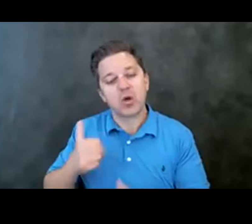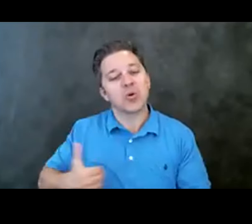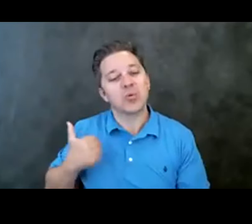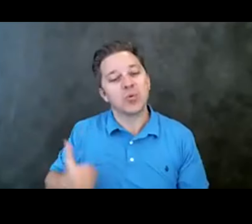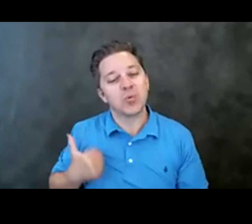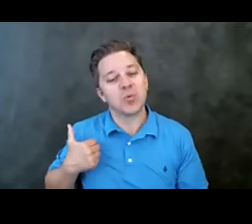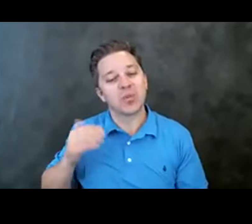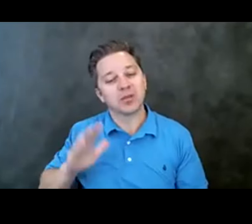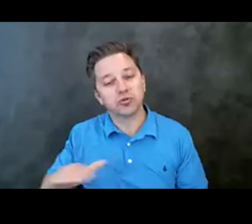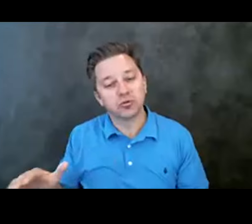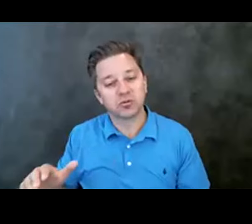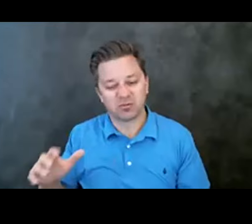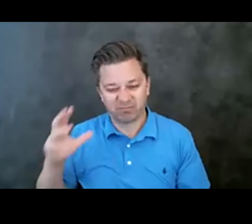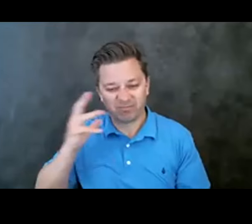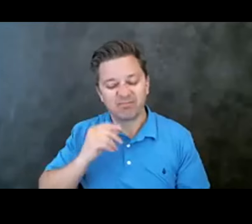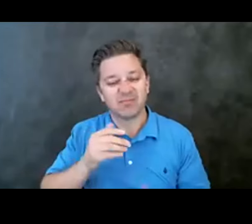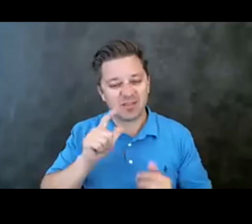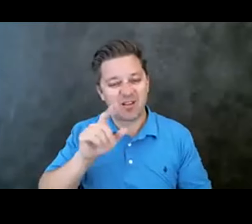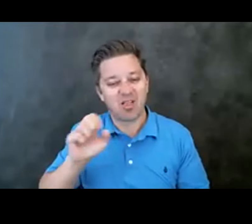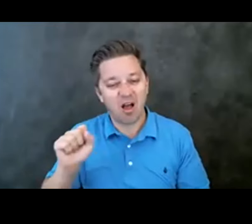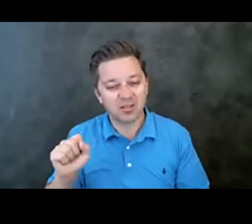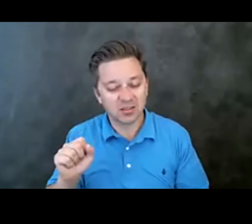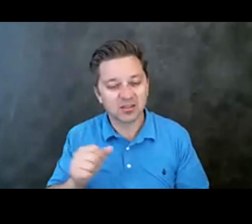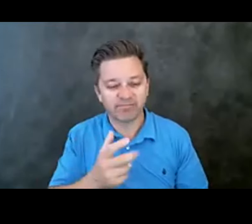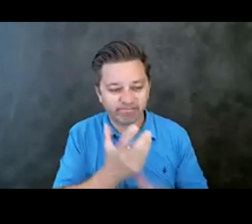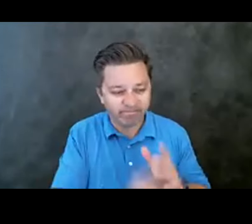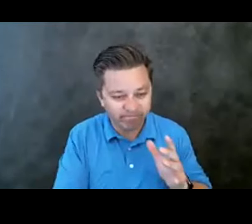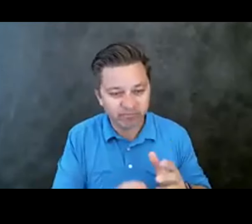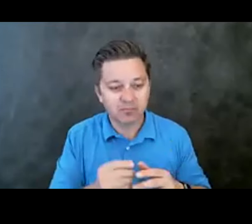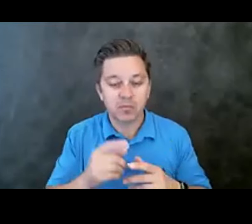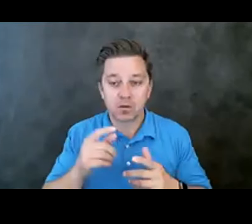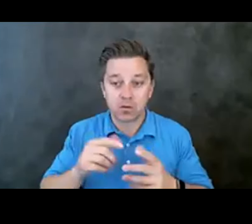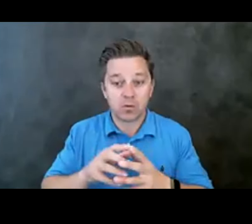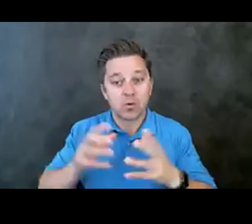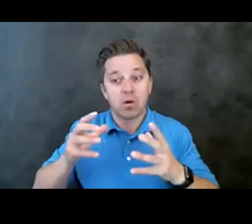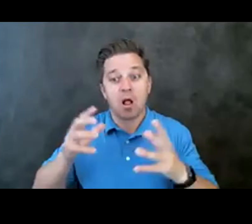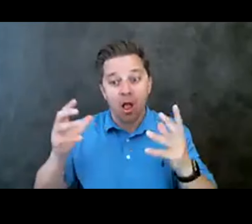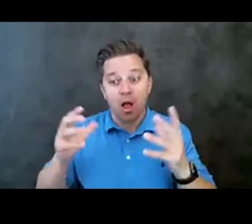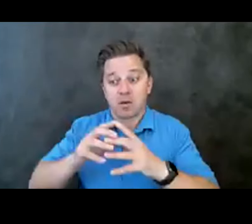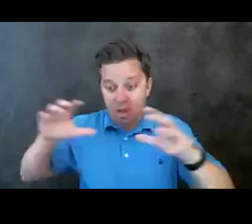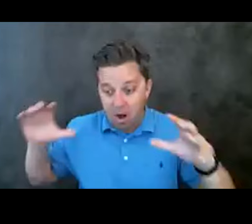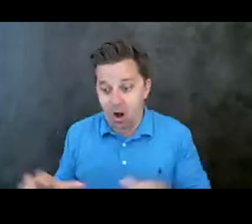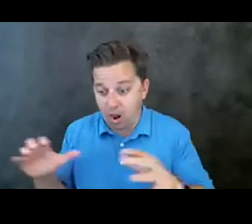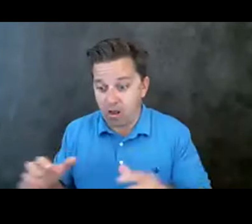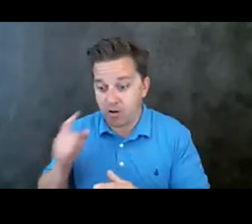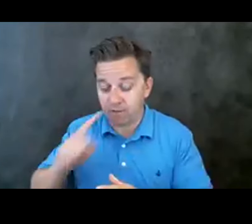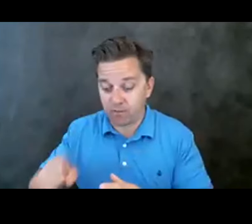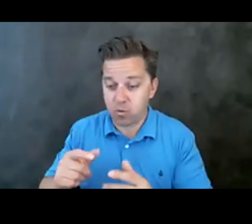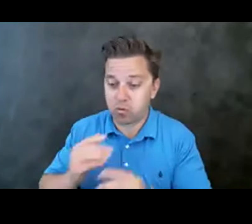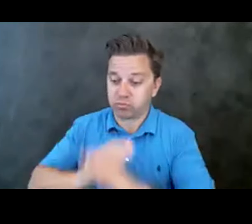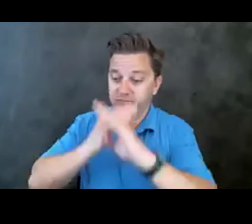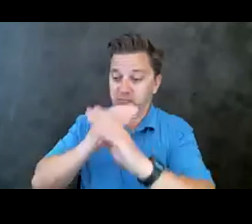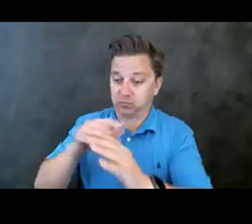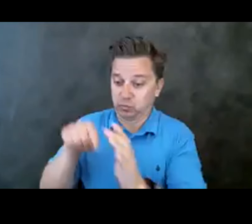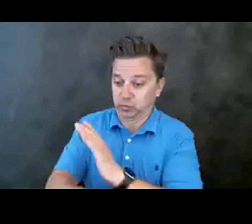suicide. Although we do a ton or we do the most for youth suicide prevention, we have the least in terms of literature and